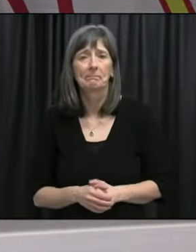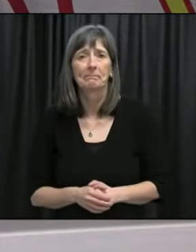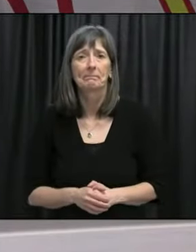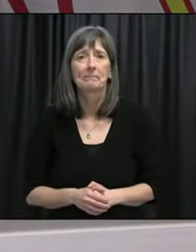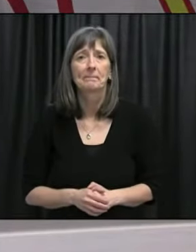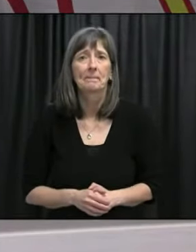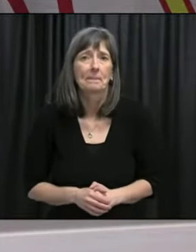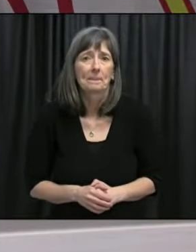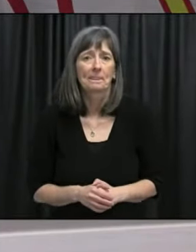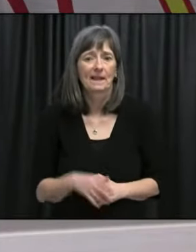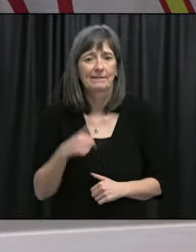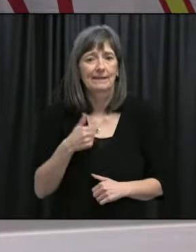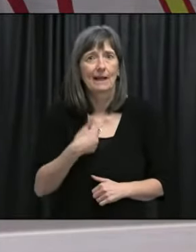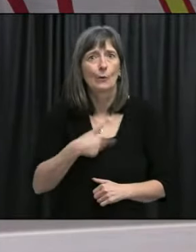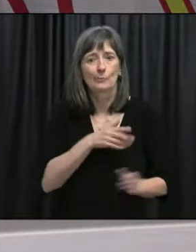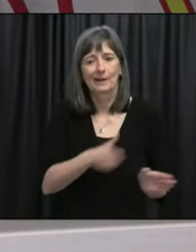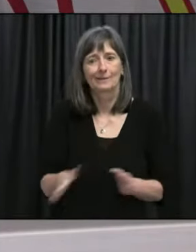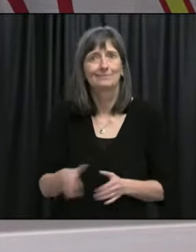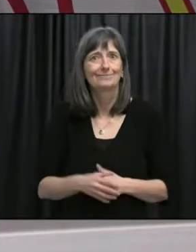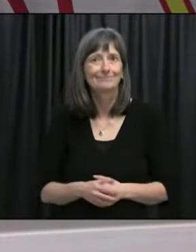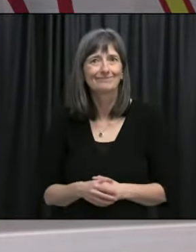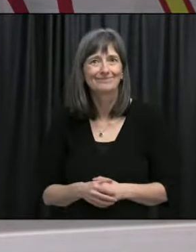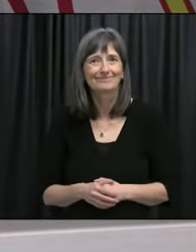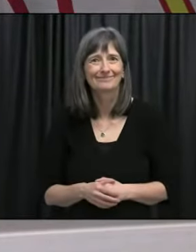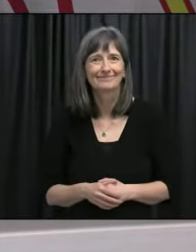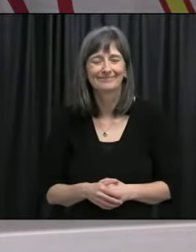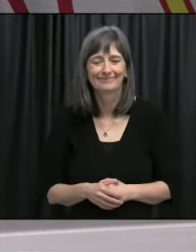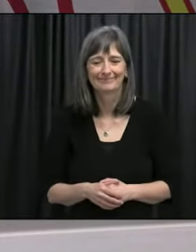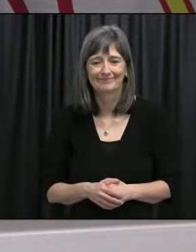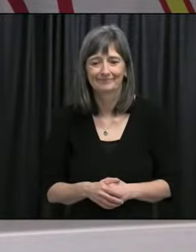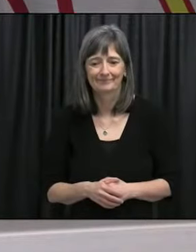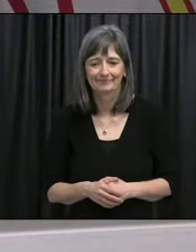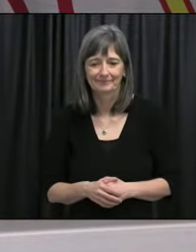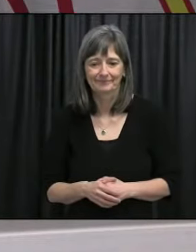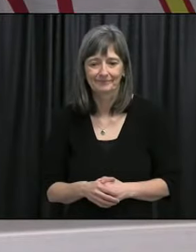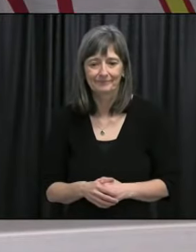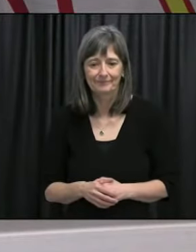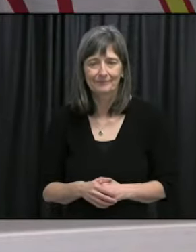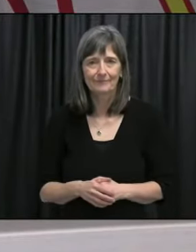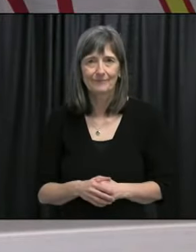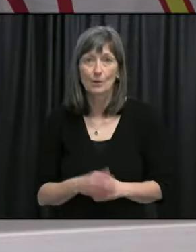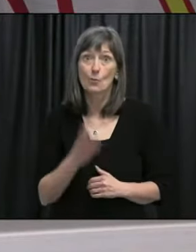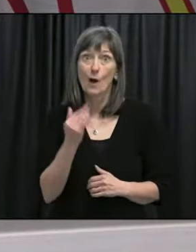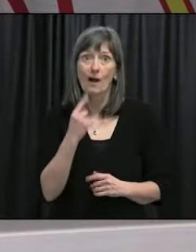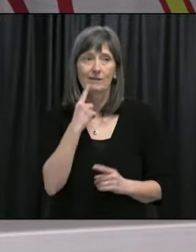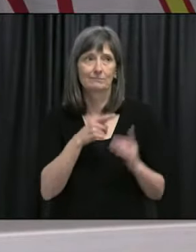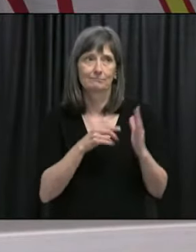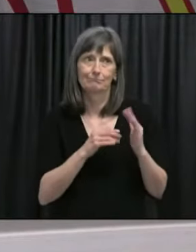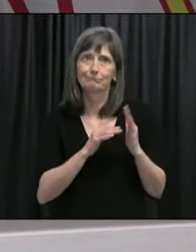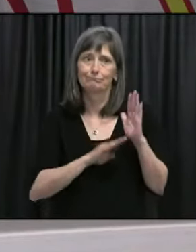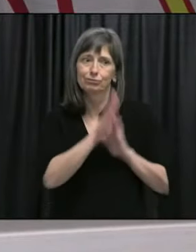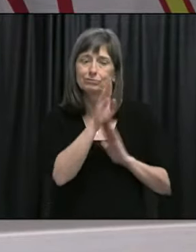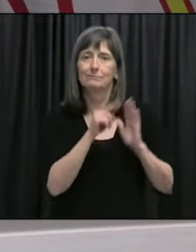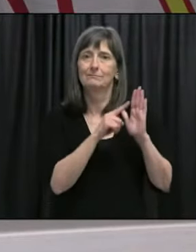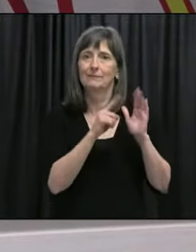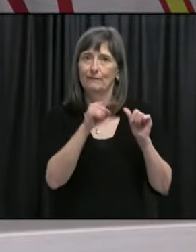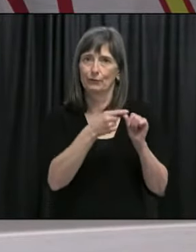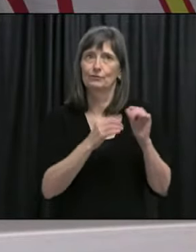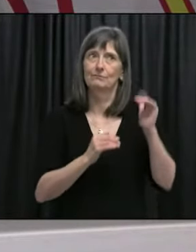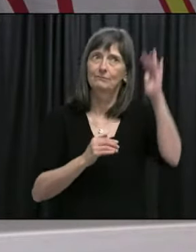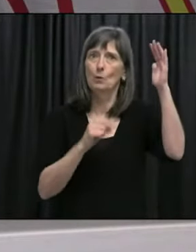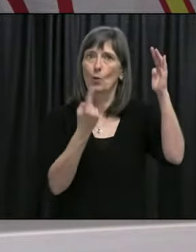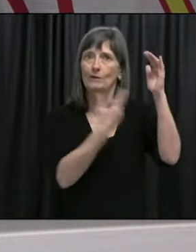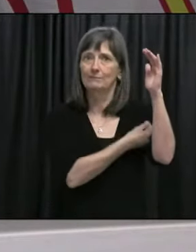given the strategy that we've taken, um, with trying to vaccinate as many people with, uh, one dose as we can. And,